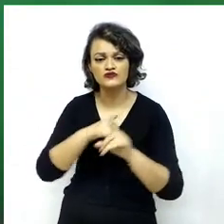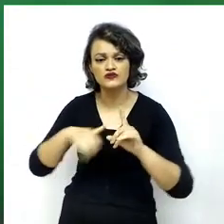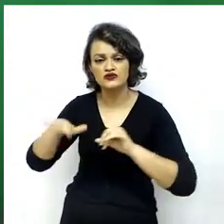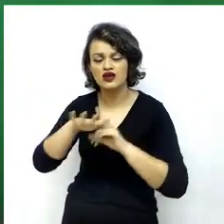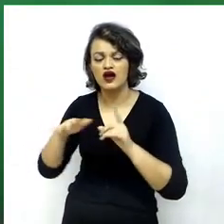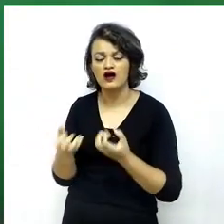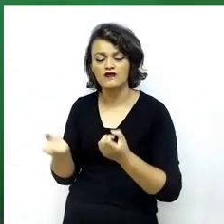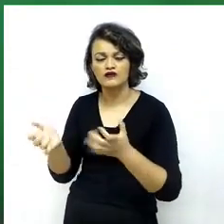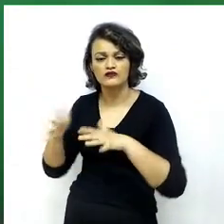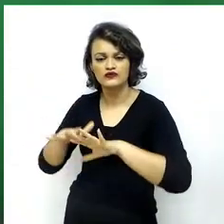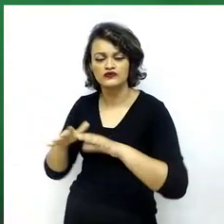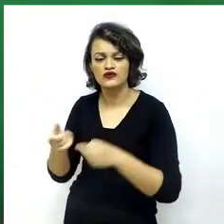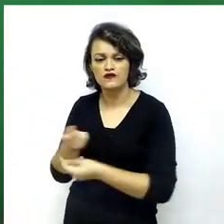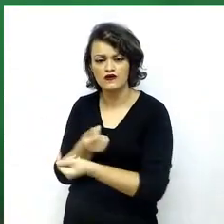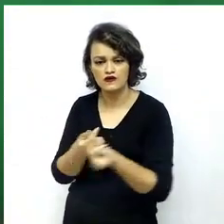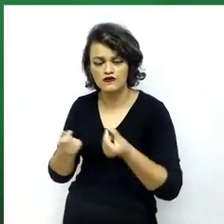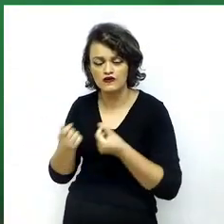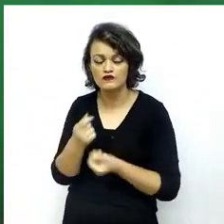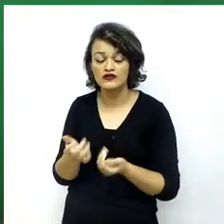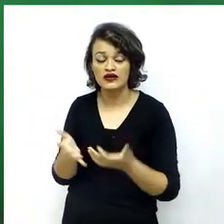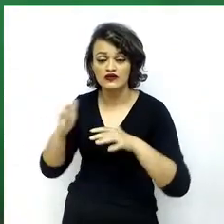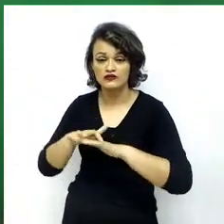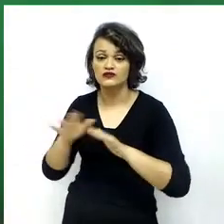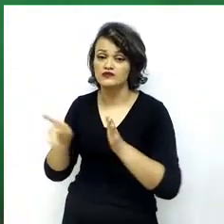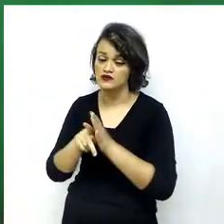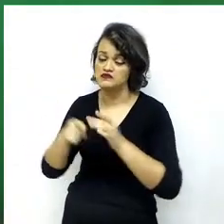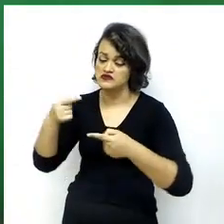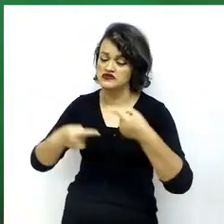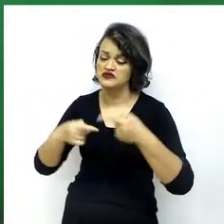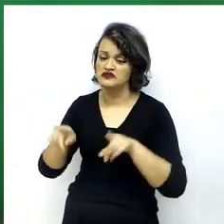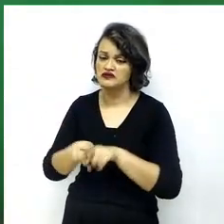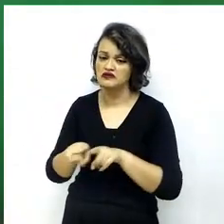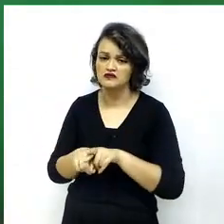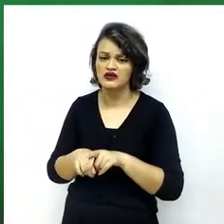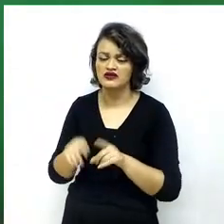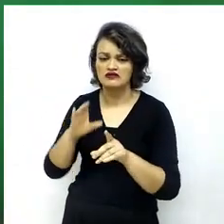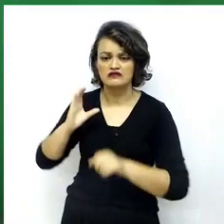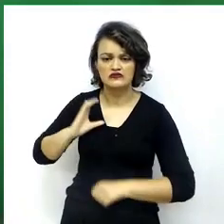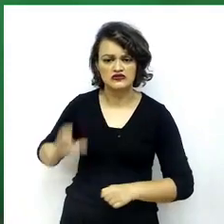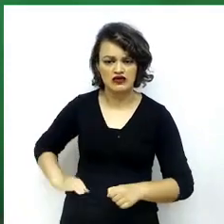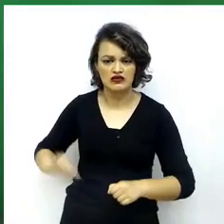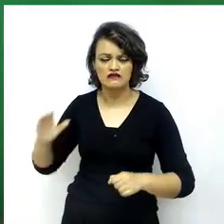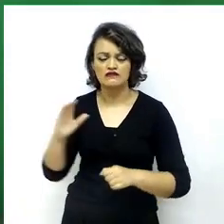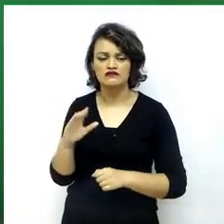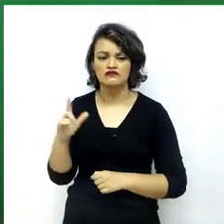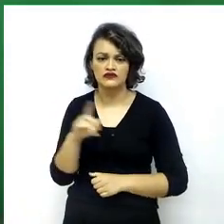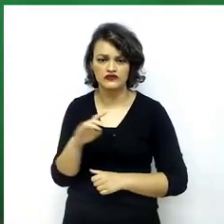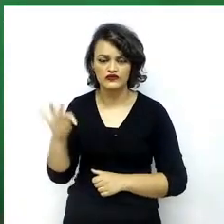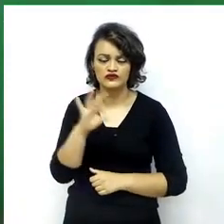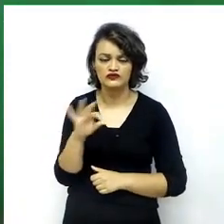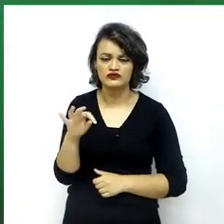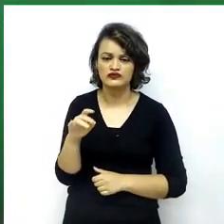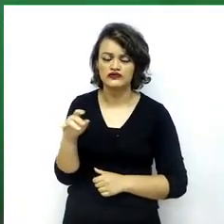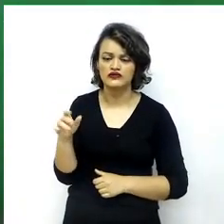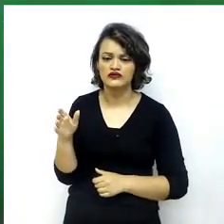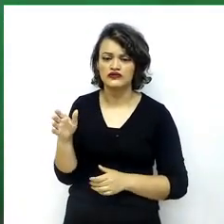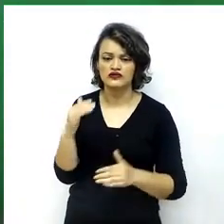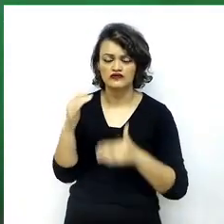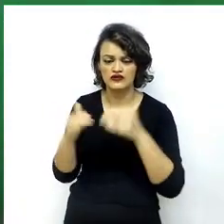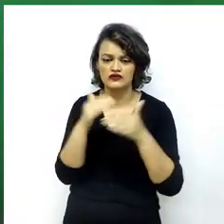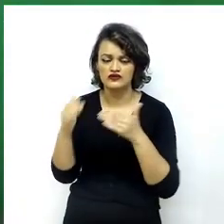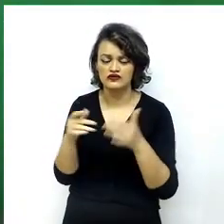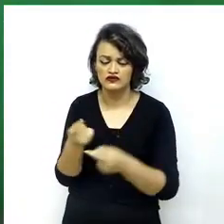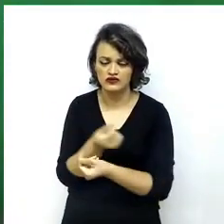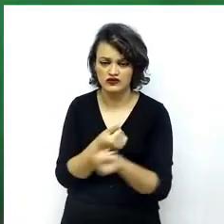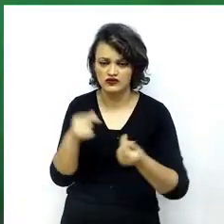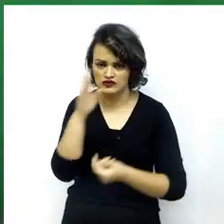and economic inclusion, but also of political inclusion, inclusion of citizens in the conduct of in